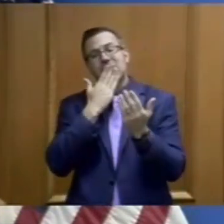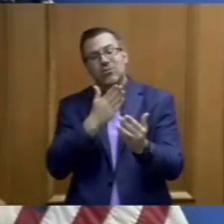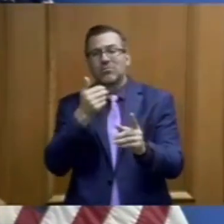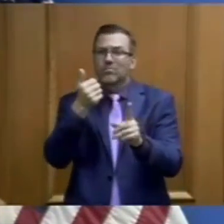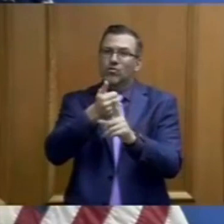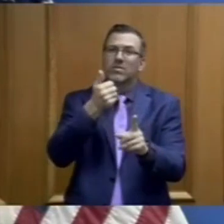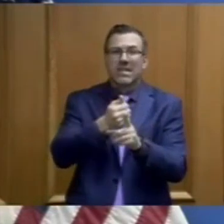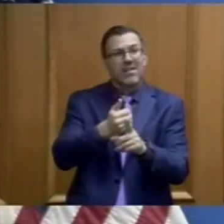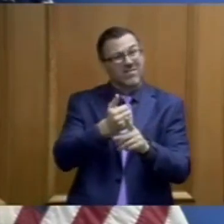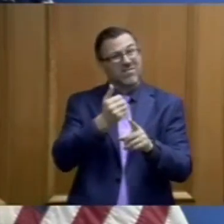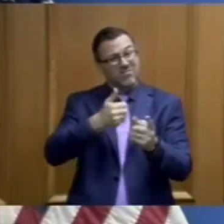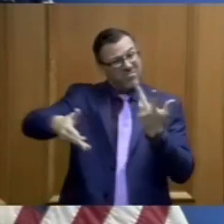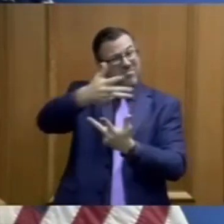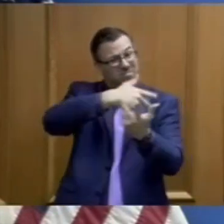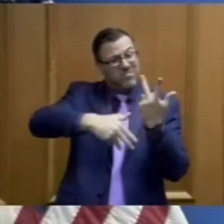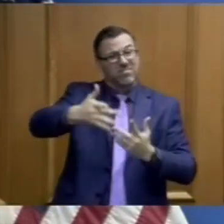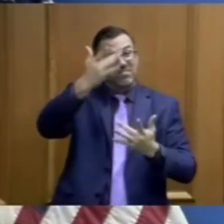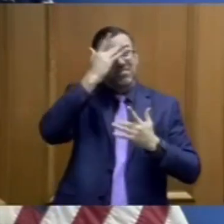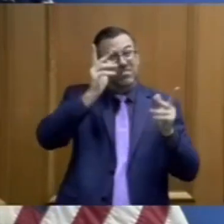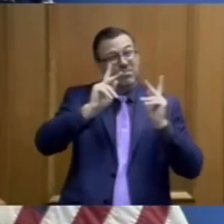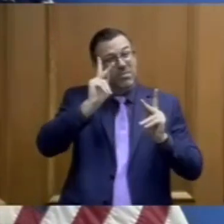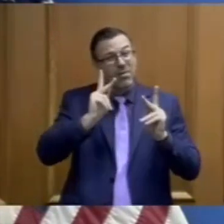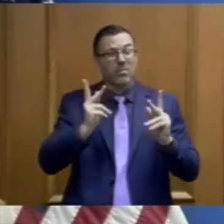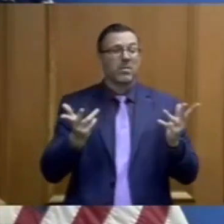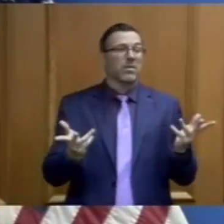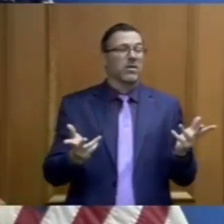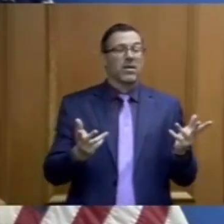in the front lines, doctors, nurses,